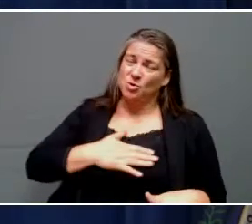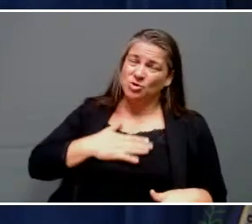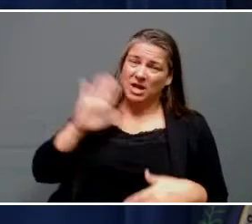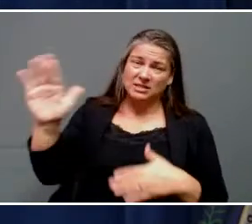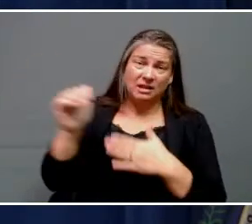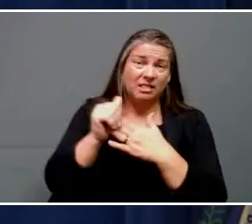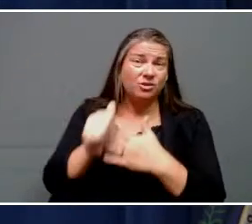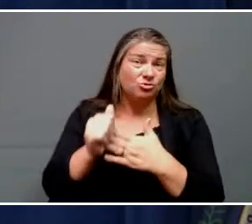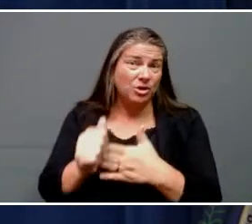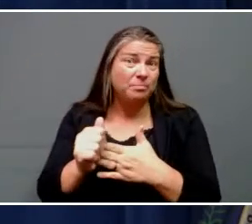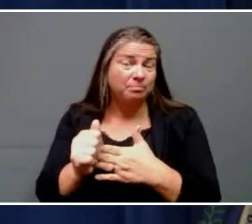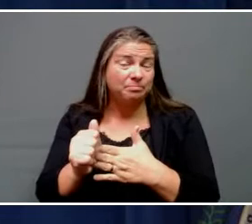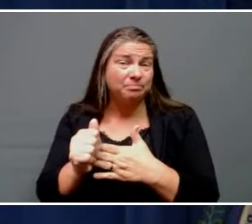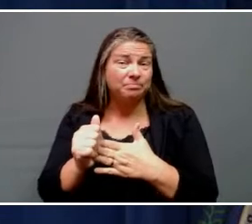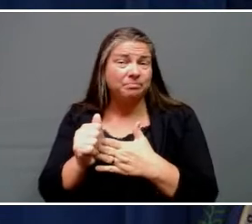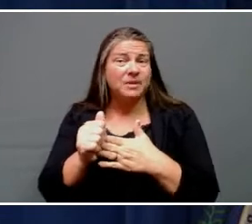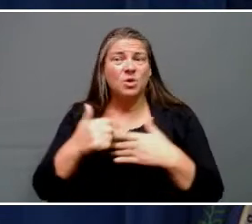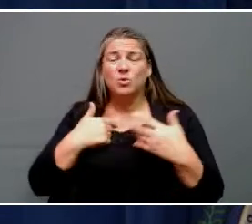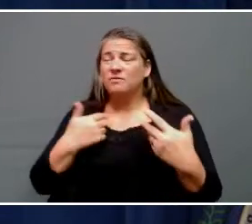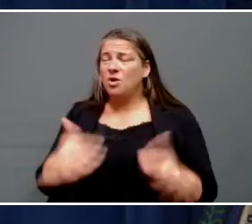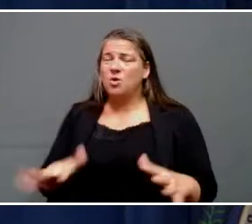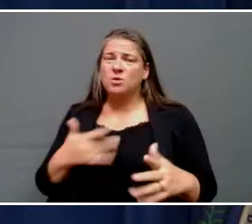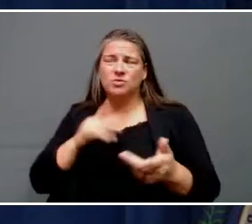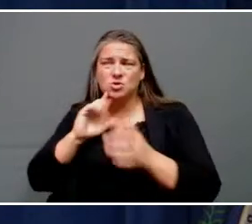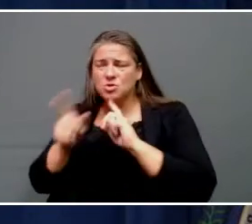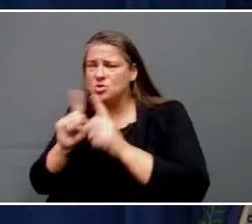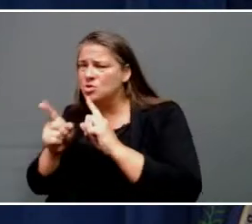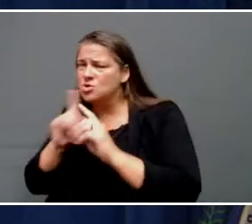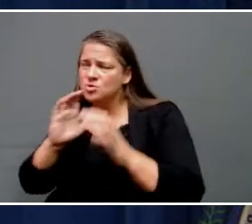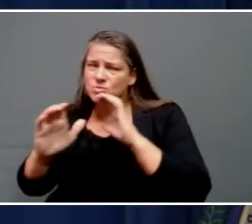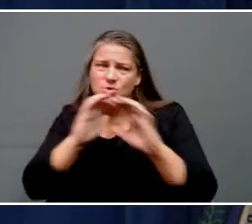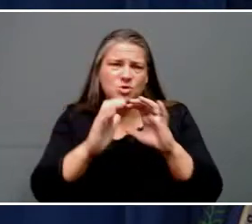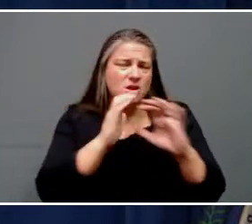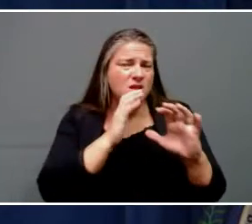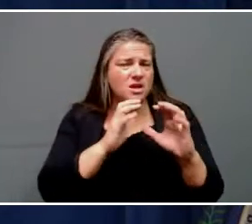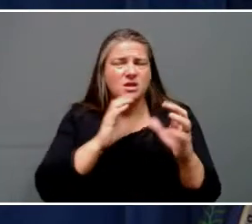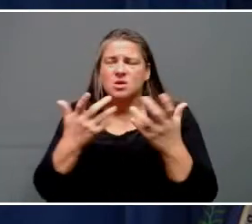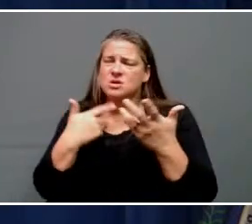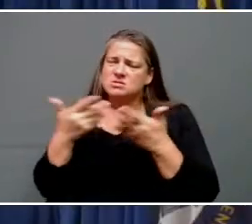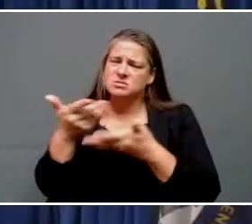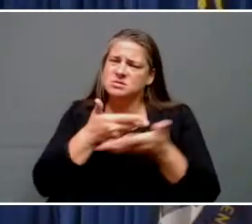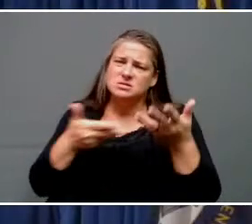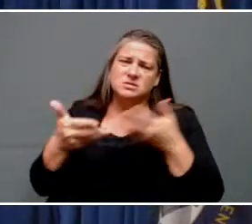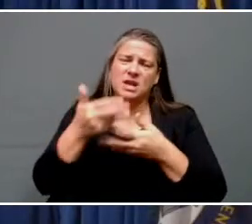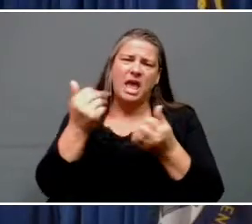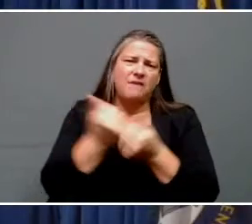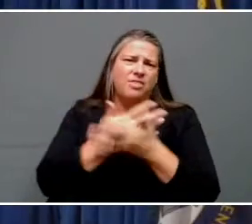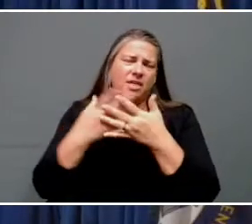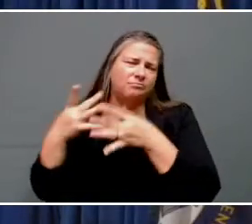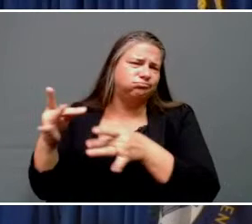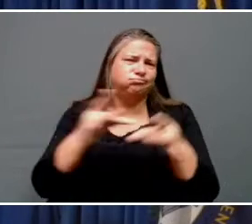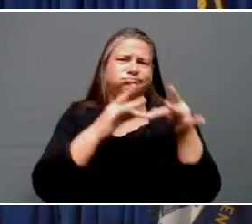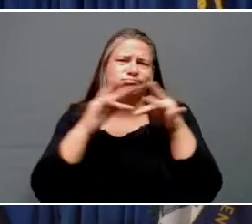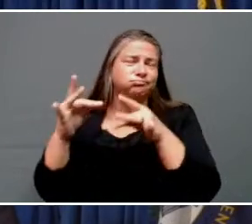in constant communication, working seamlessly and appreciate all his leadership. President Stivers.